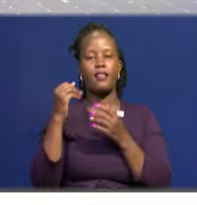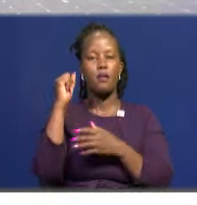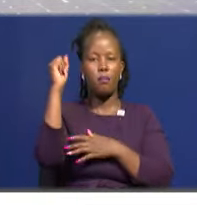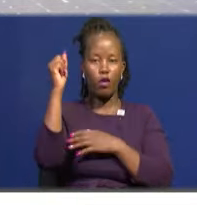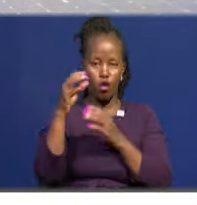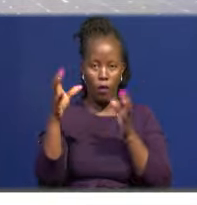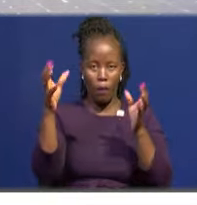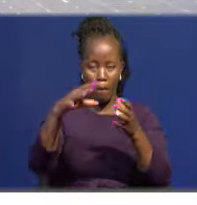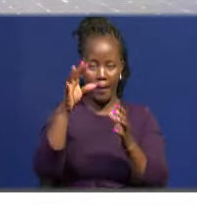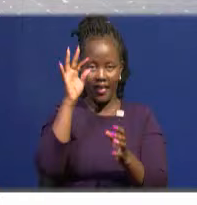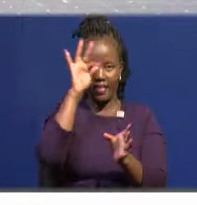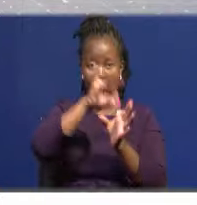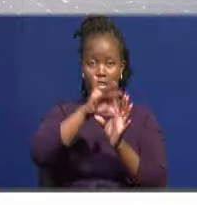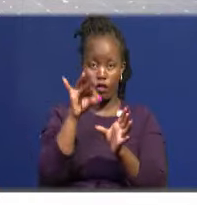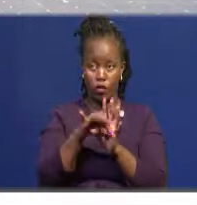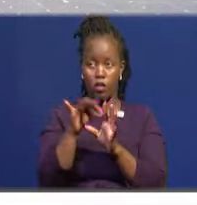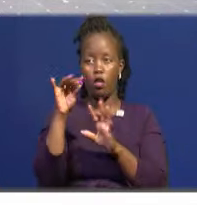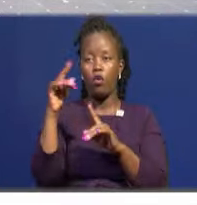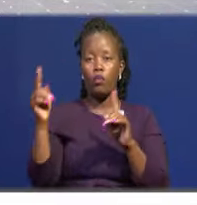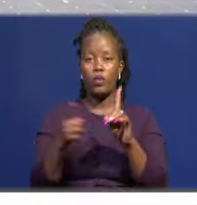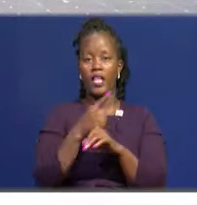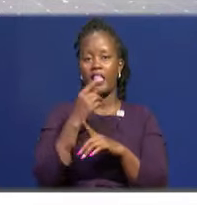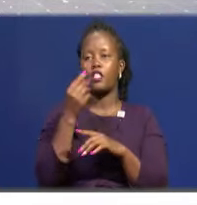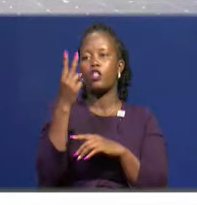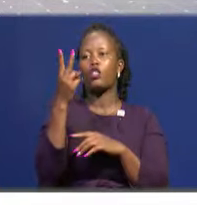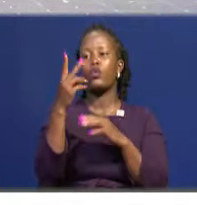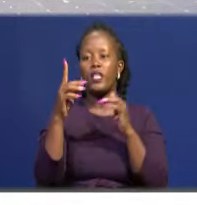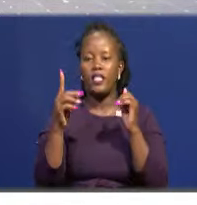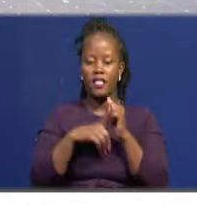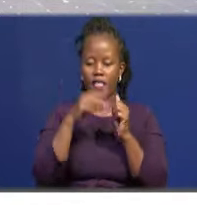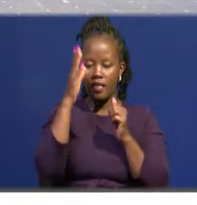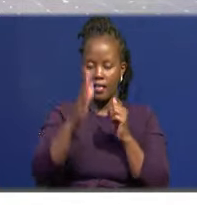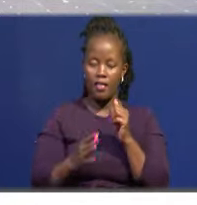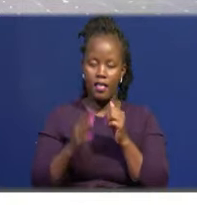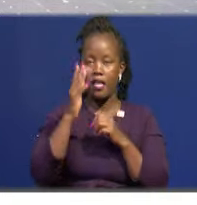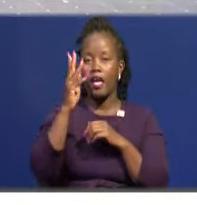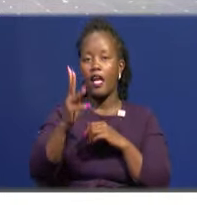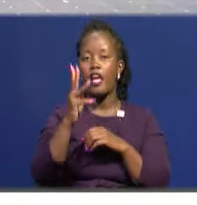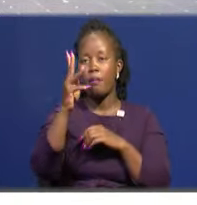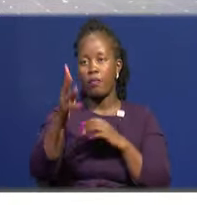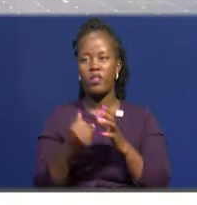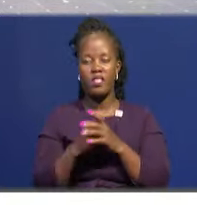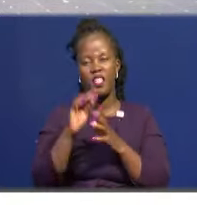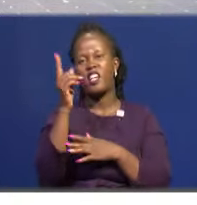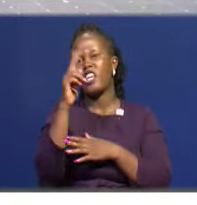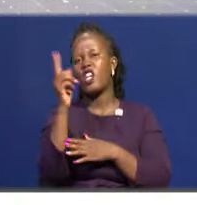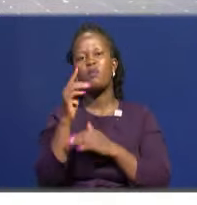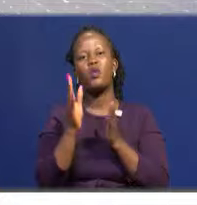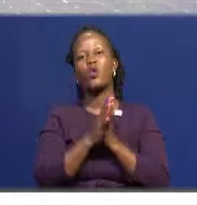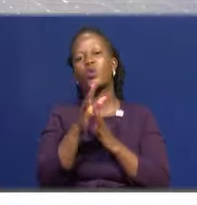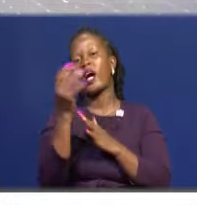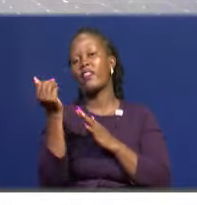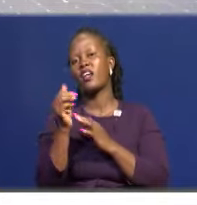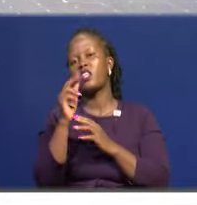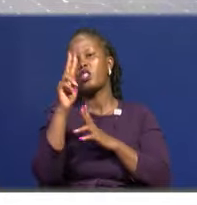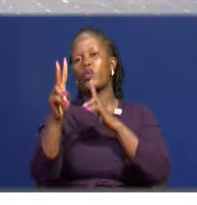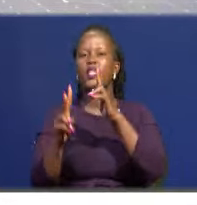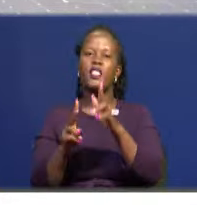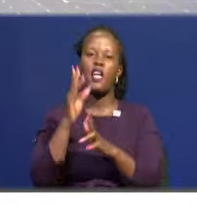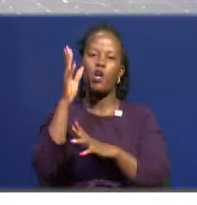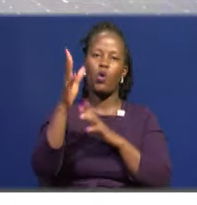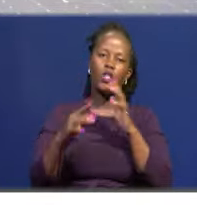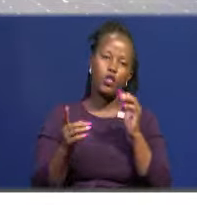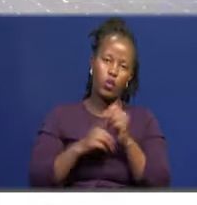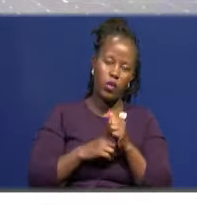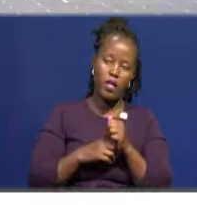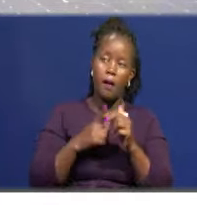elections, which will begin on 26th of April with Nairobi and other counties. The others will be on 22nd of June, but the